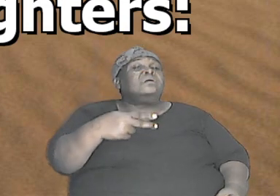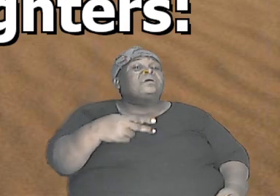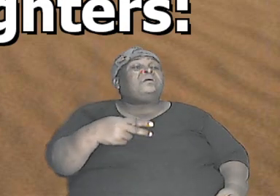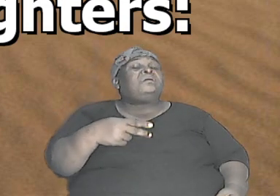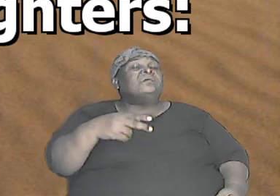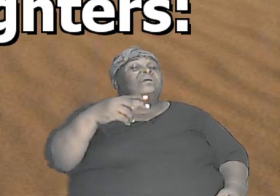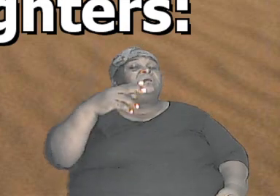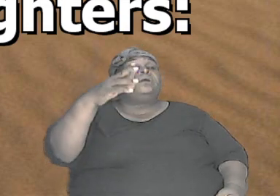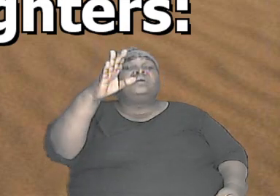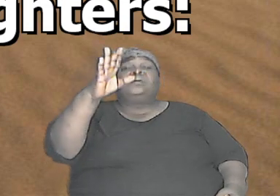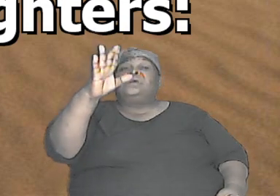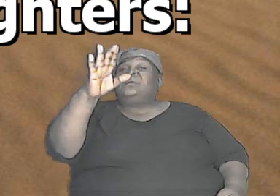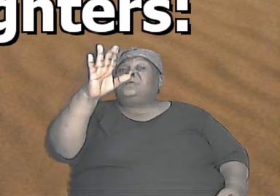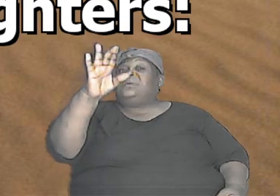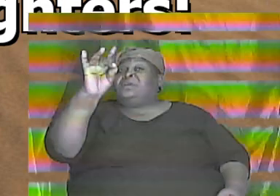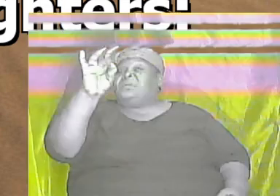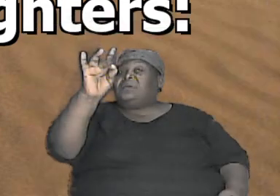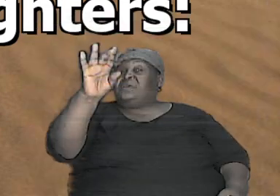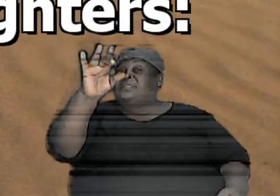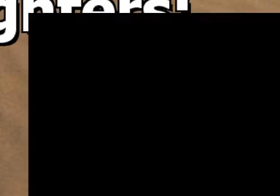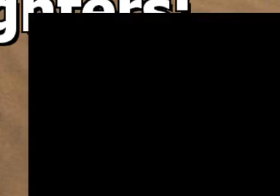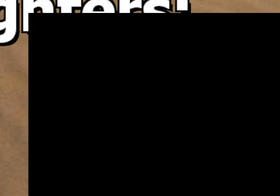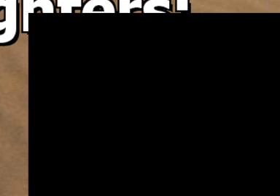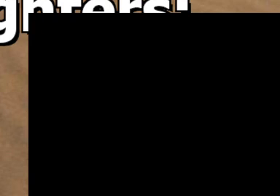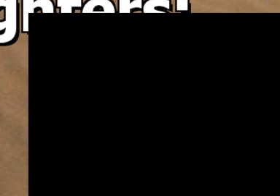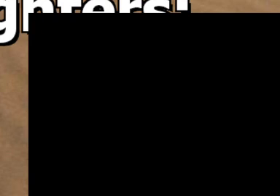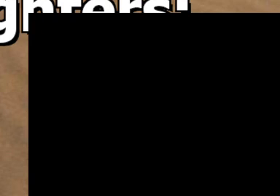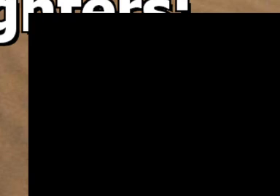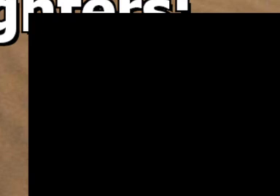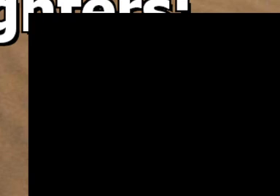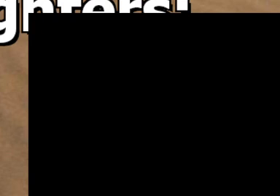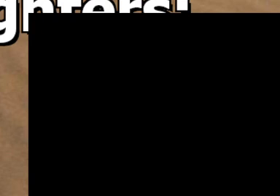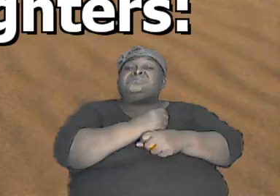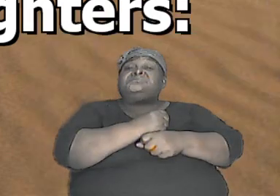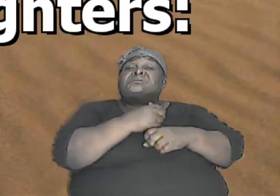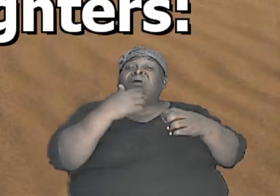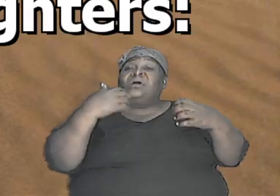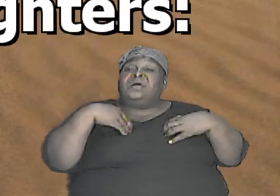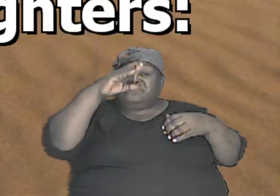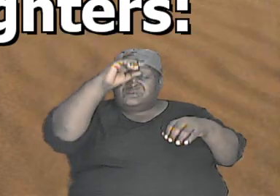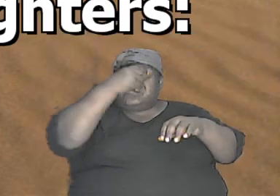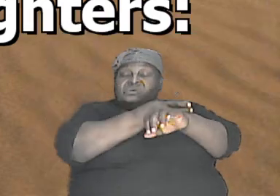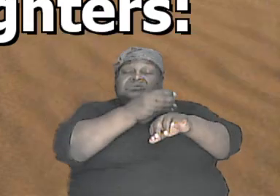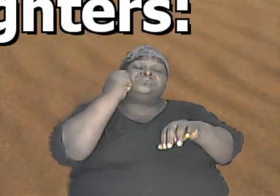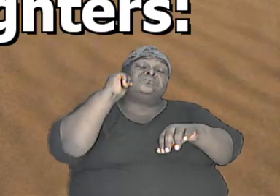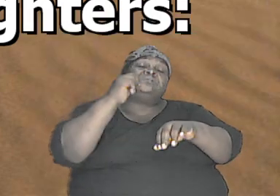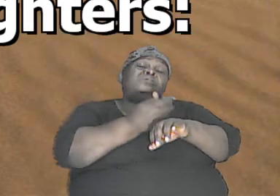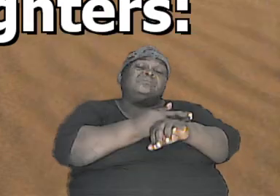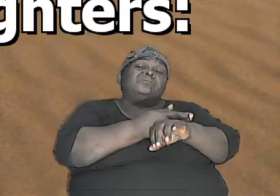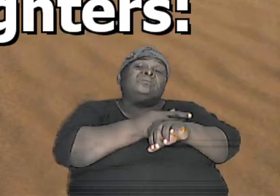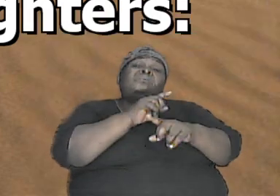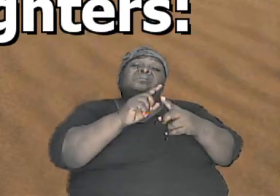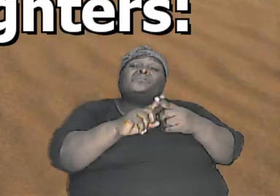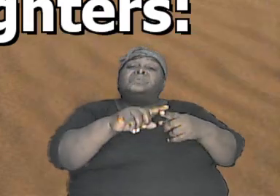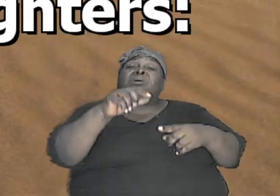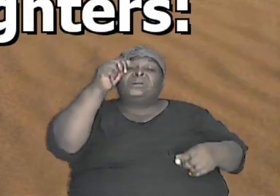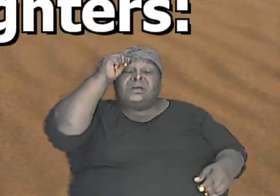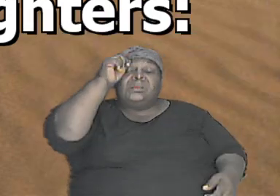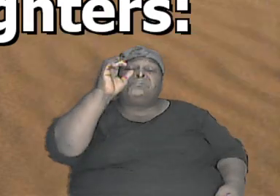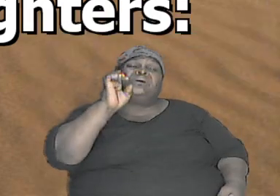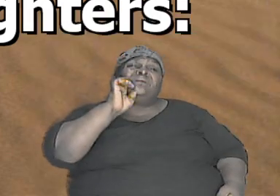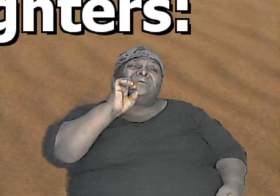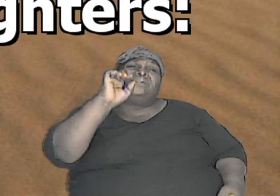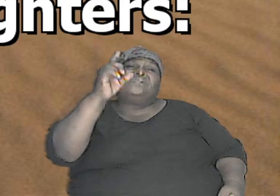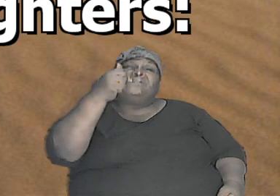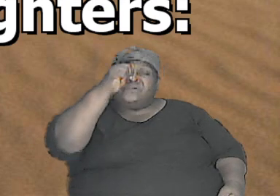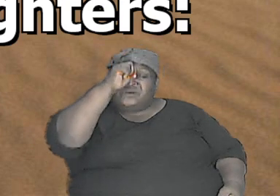sons and daughters so I want us to understand now brothers and sisters that after Adam and Eve the first man